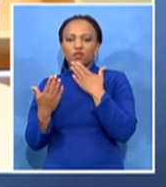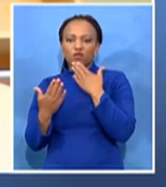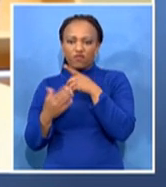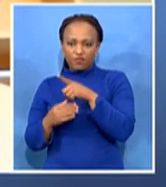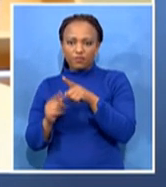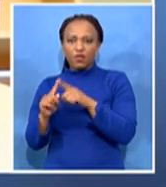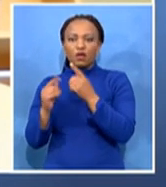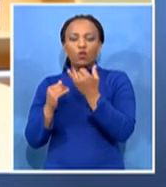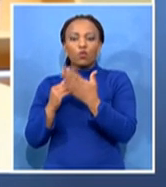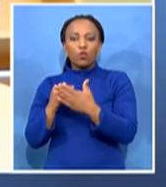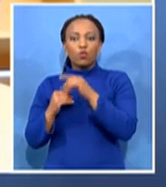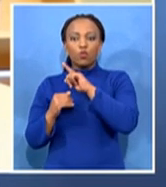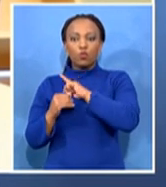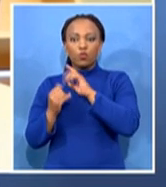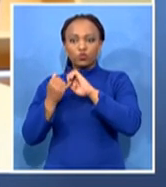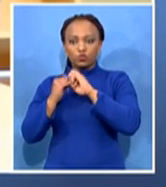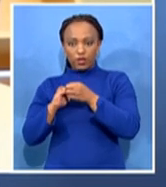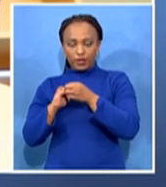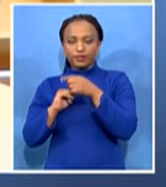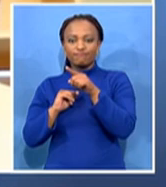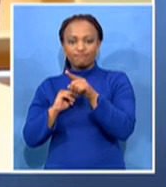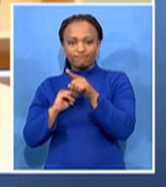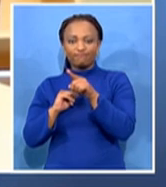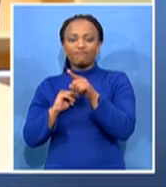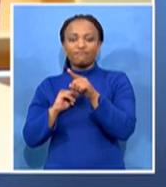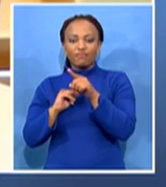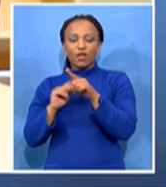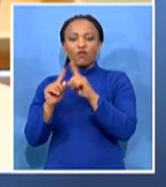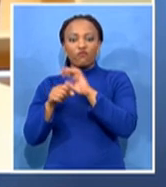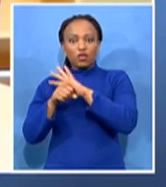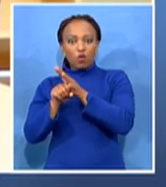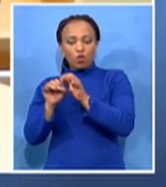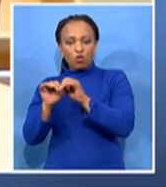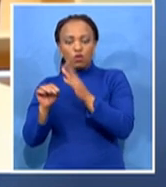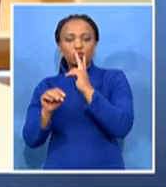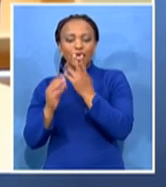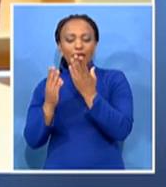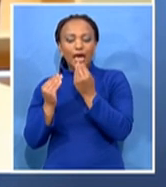play a balancing act with the coronavirus and see what the numbers speak to us. Ali there, Dinawade. Thank you very much indeed for speaking to us.